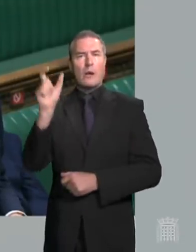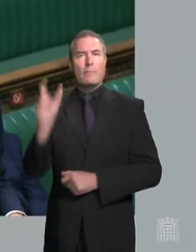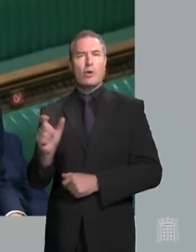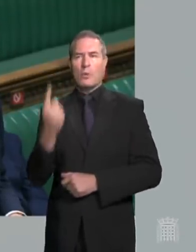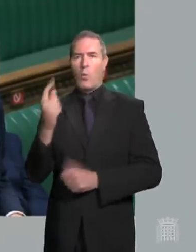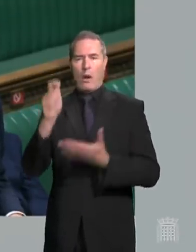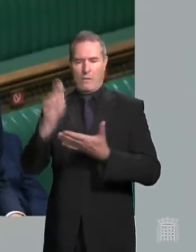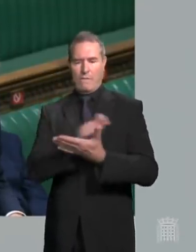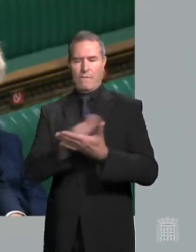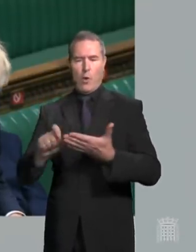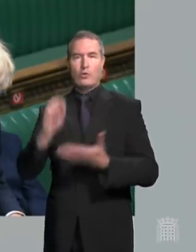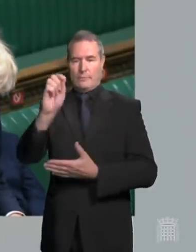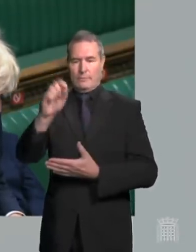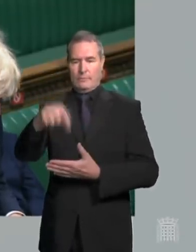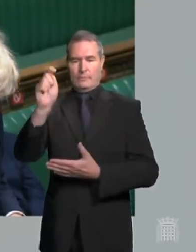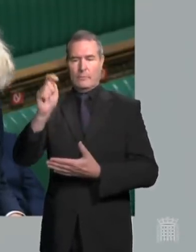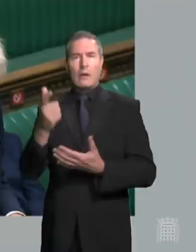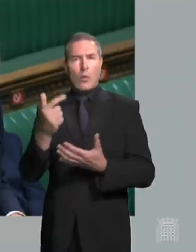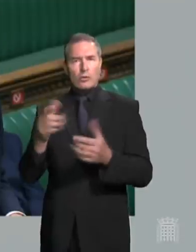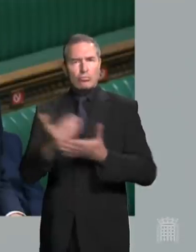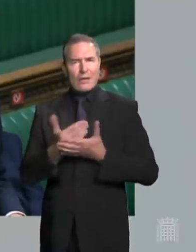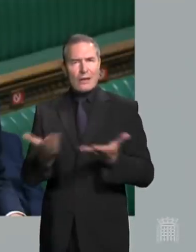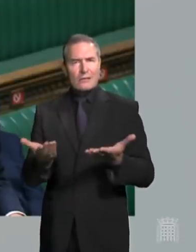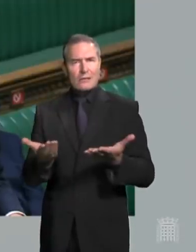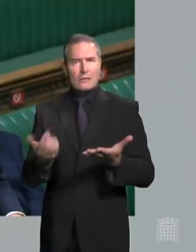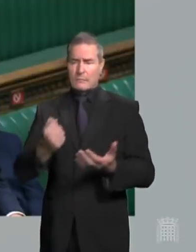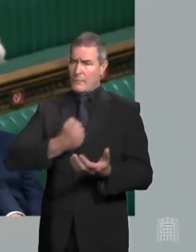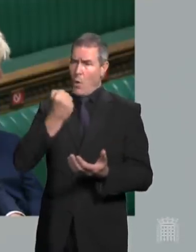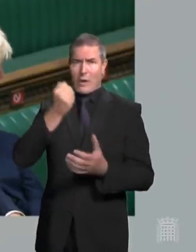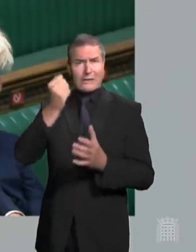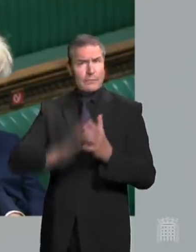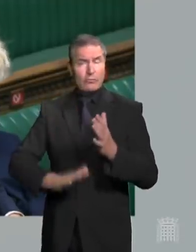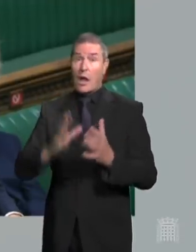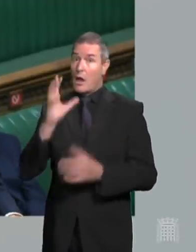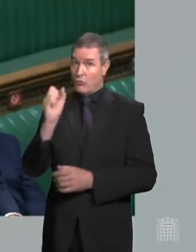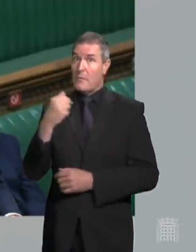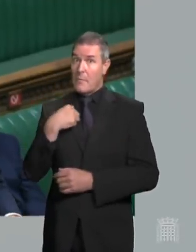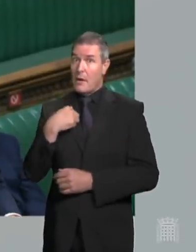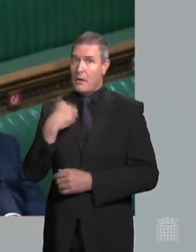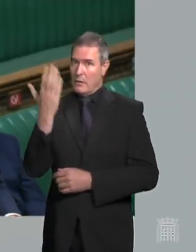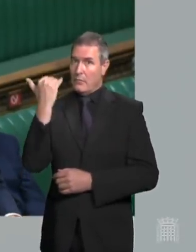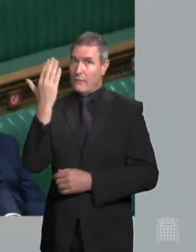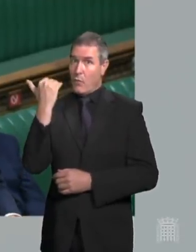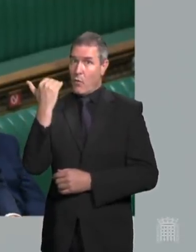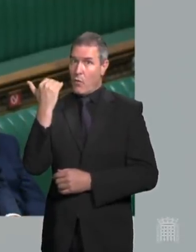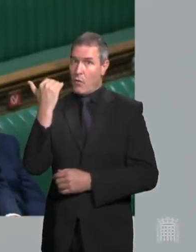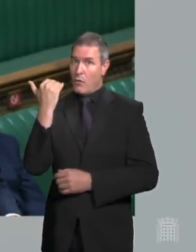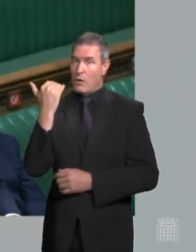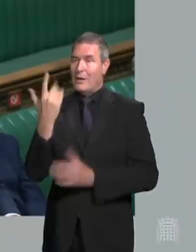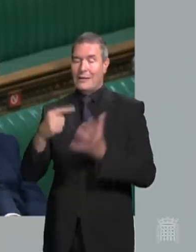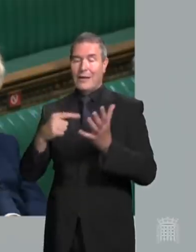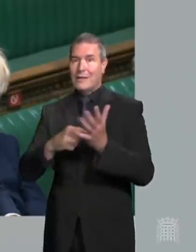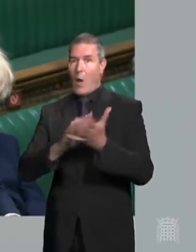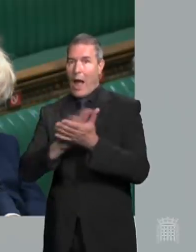one-vote system. and I am afraid that I have personal experience. I remember vividly what used to go on in Tower